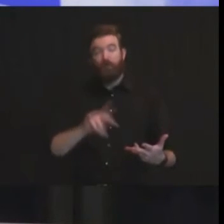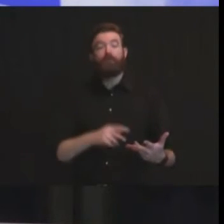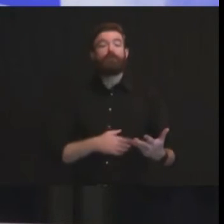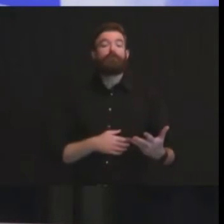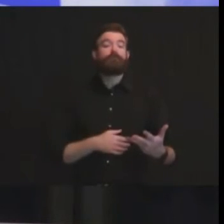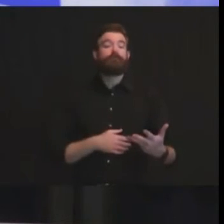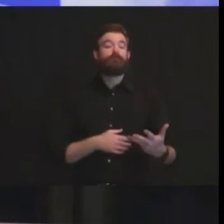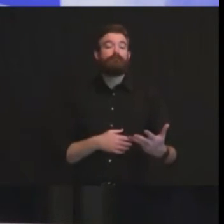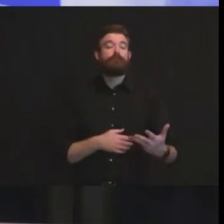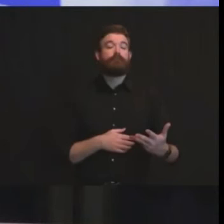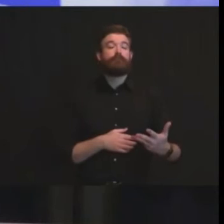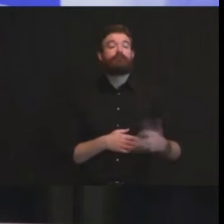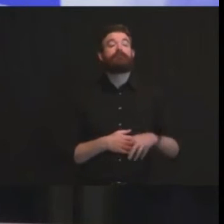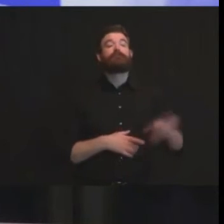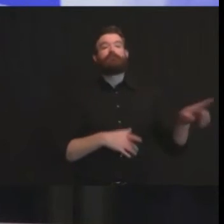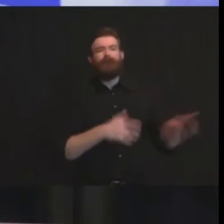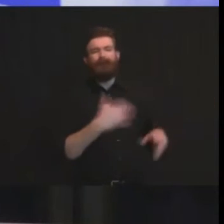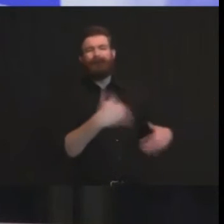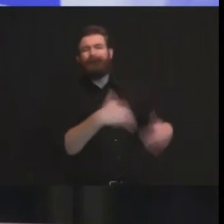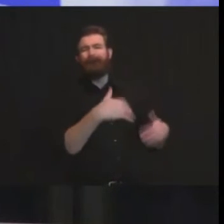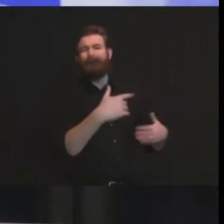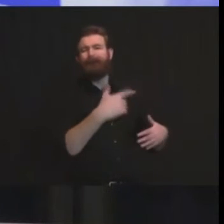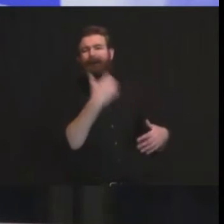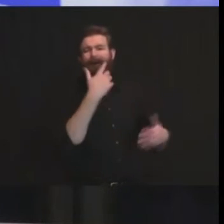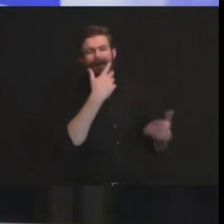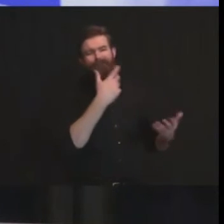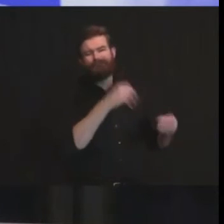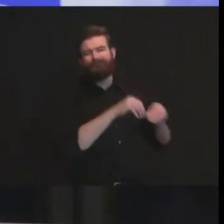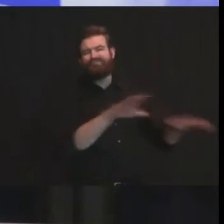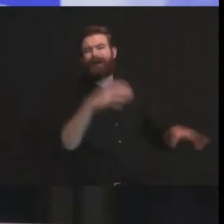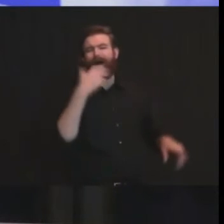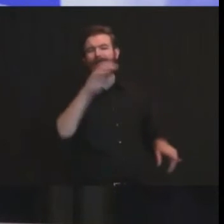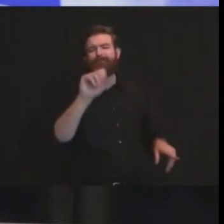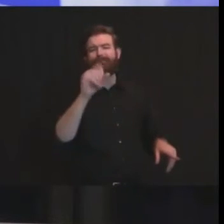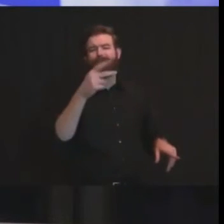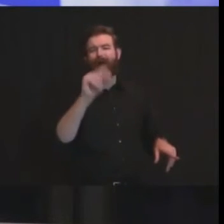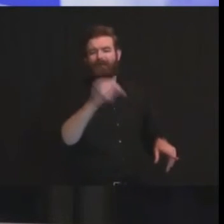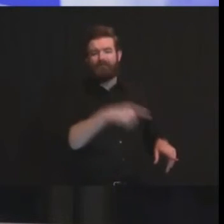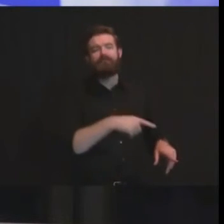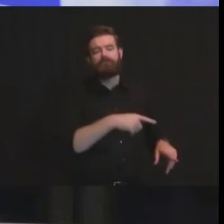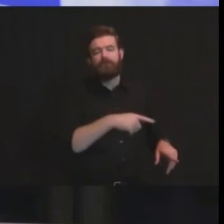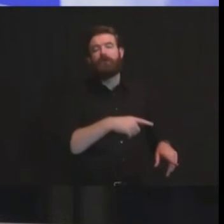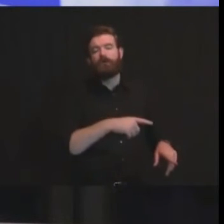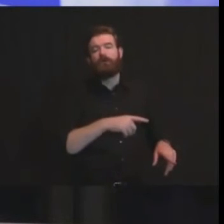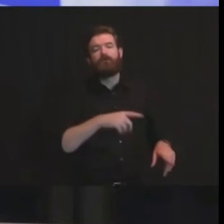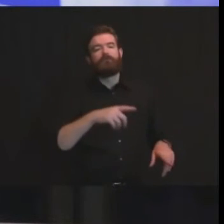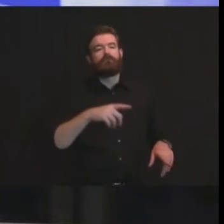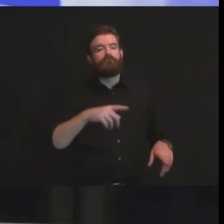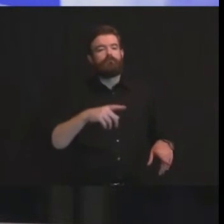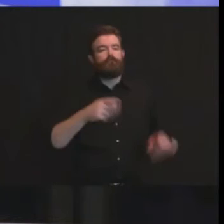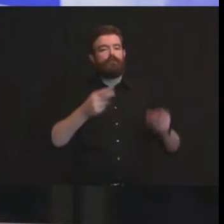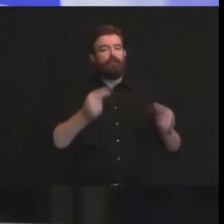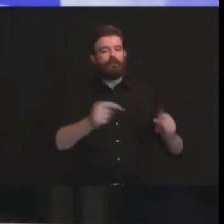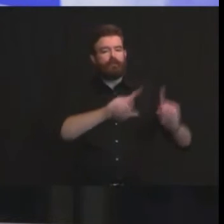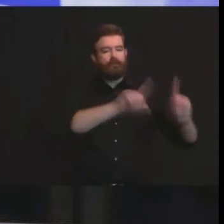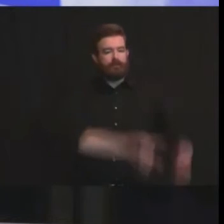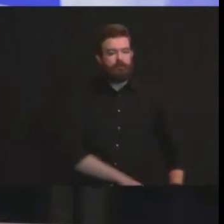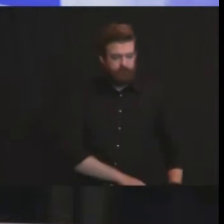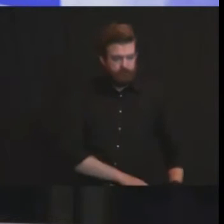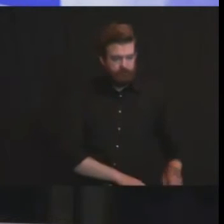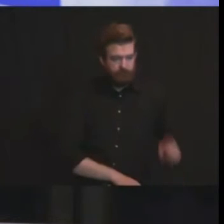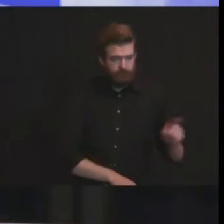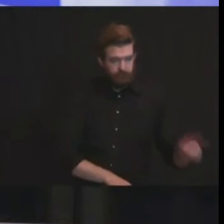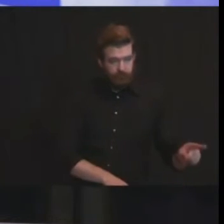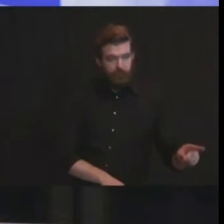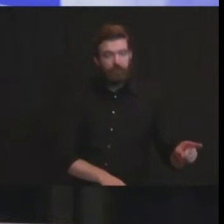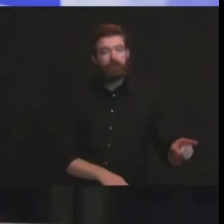and binax tests to the following counties atlantic essex hudson mercer middlesex ocean passaic